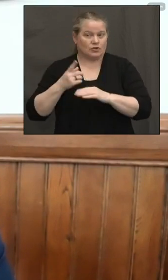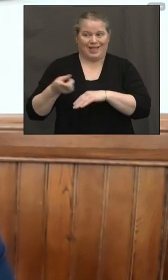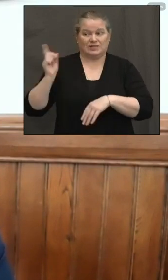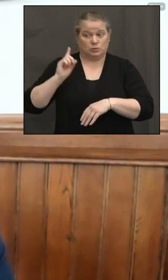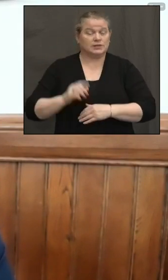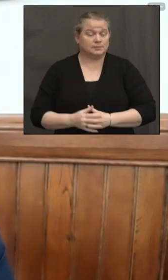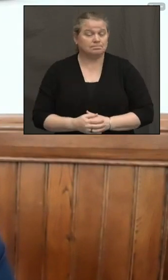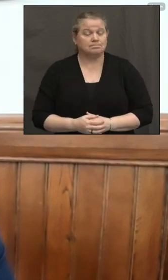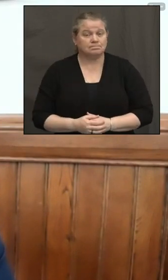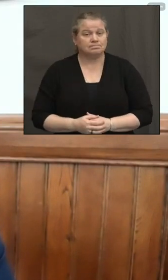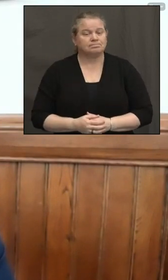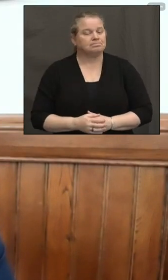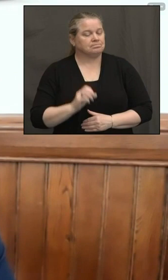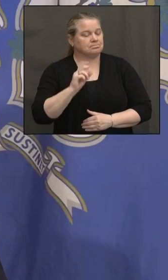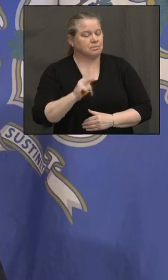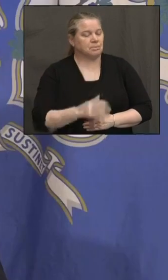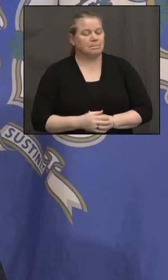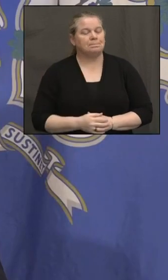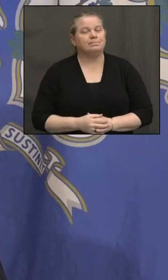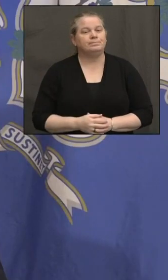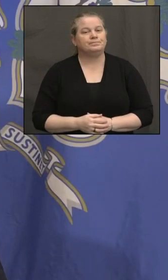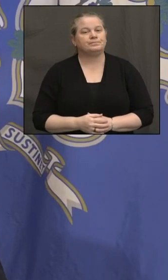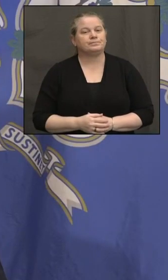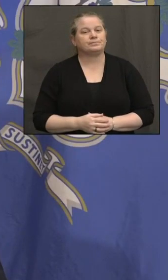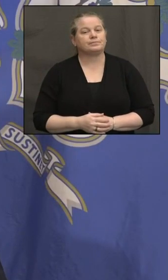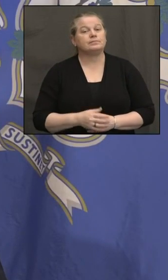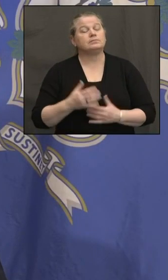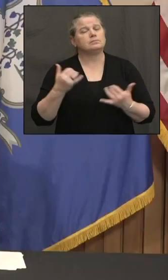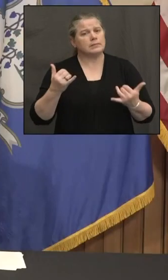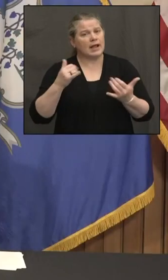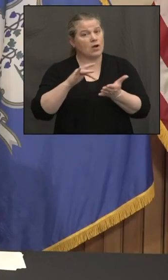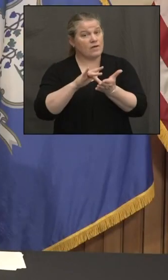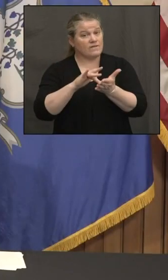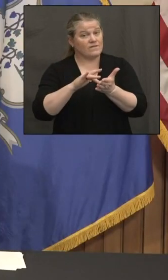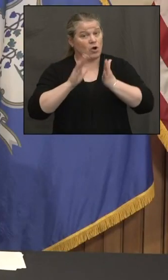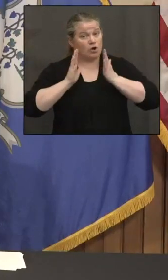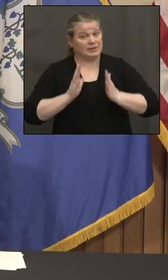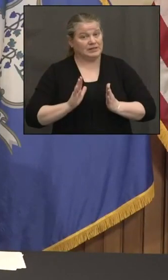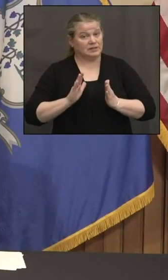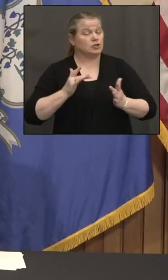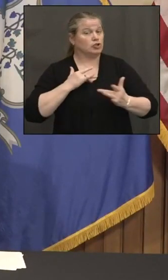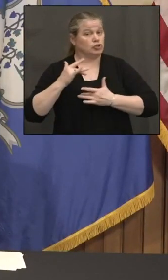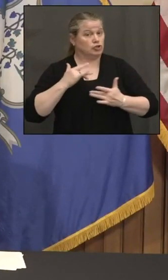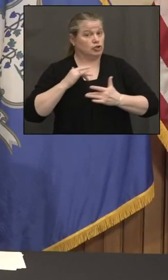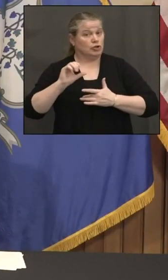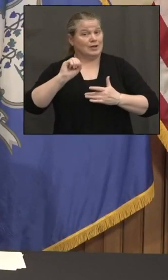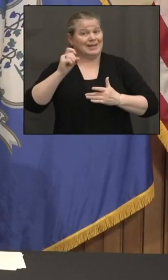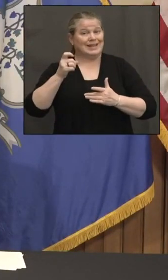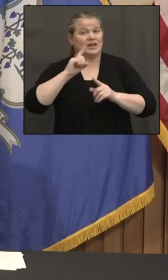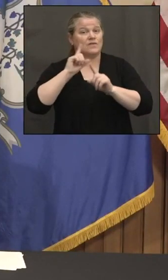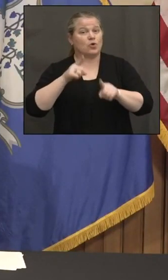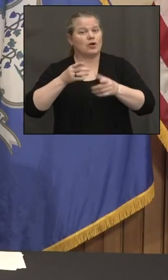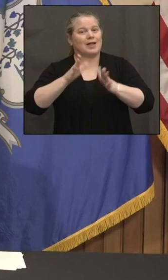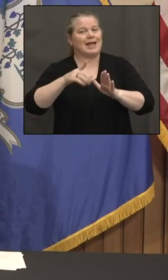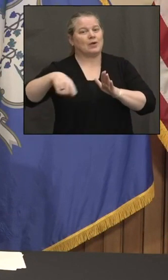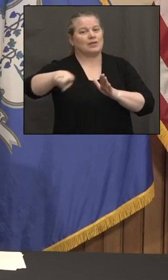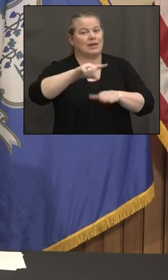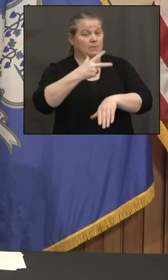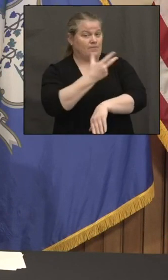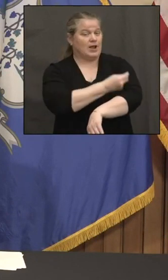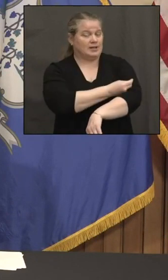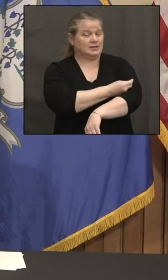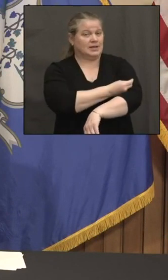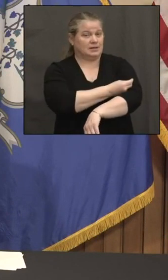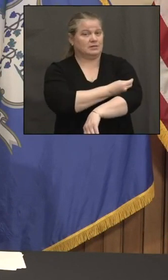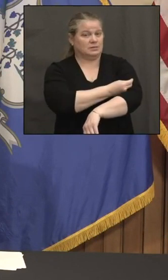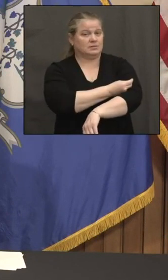week. Okay. pharmacists, I guess, are, are concerned that there's an executive order that allows them to vaccinate, uh,